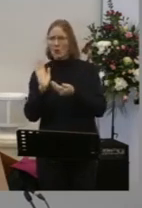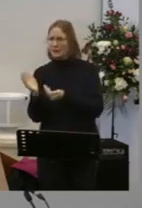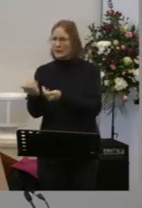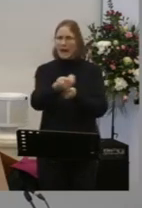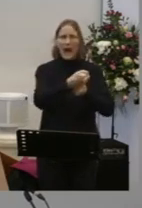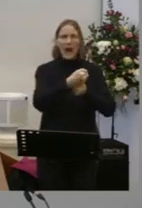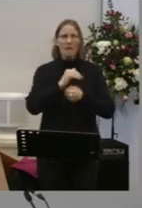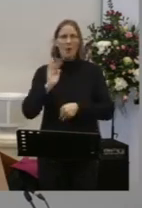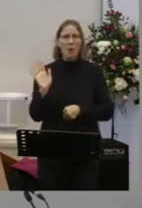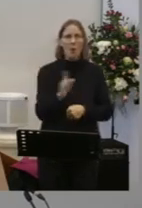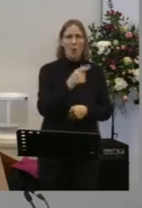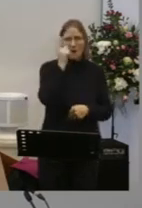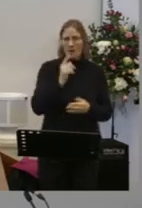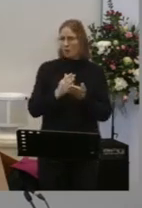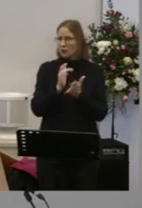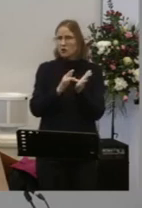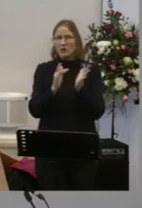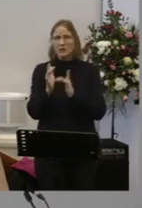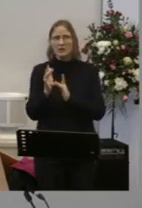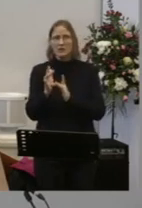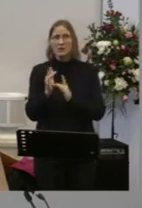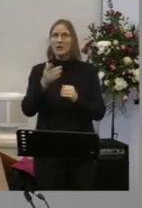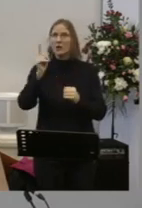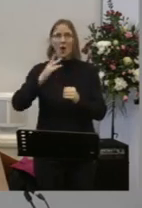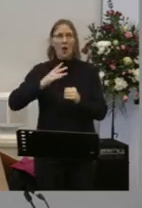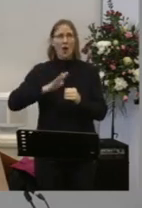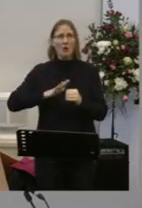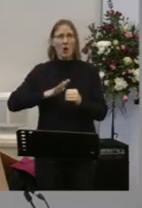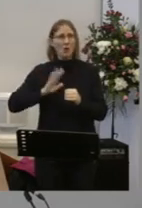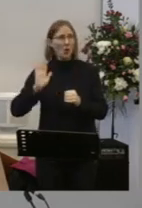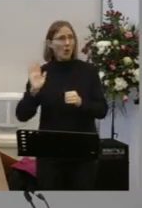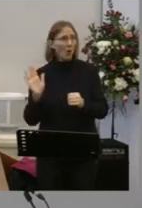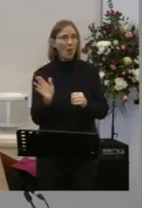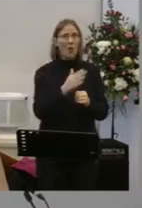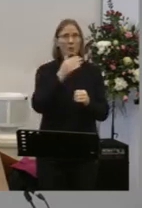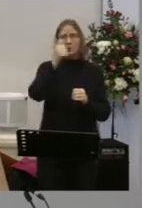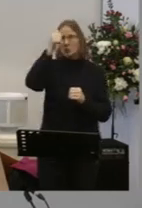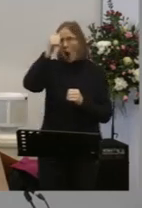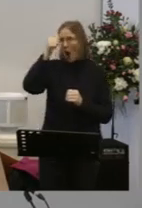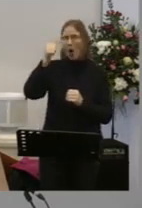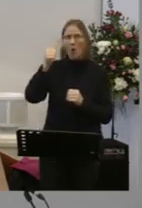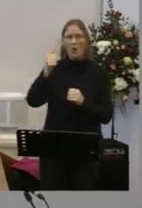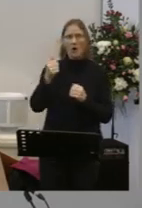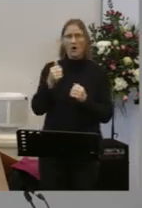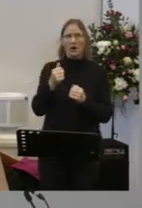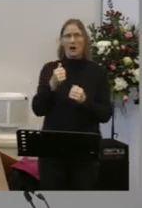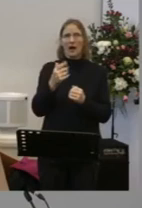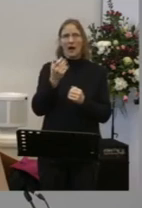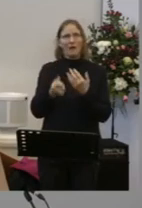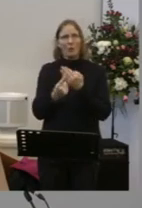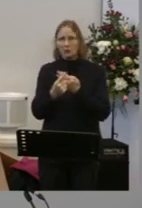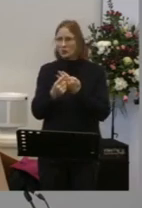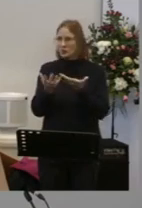To you To your friends And to your family And he invites us To be involved in the privilege